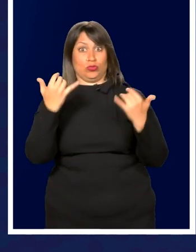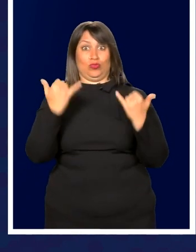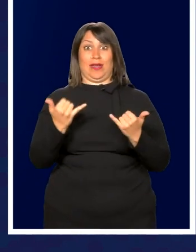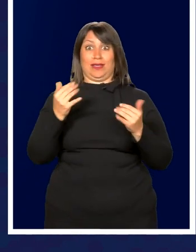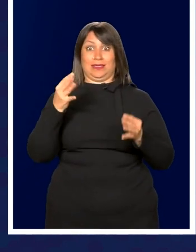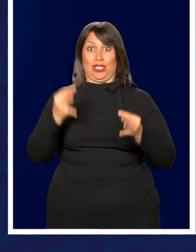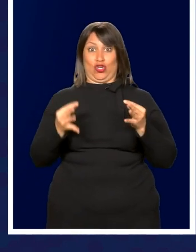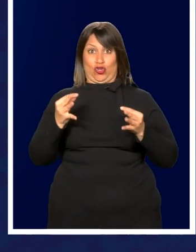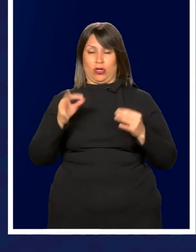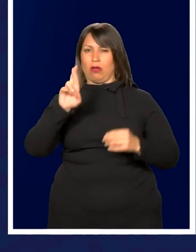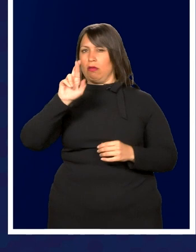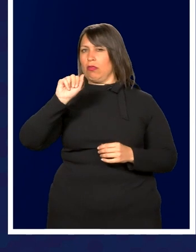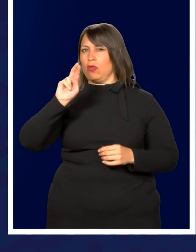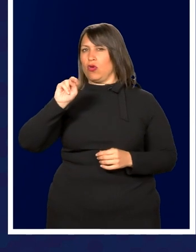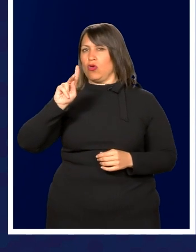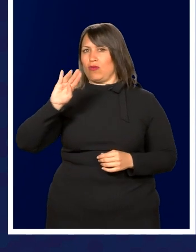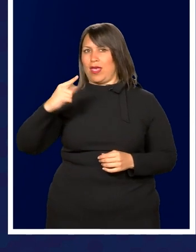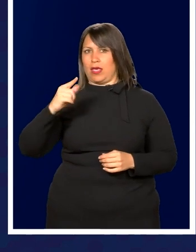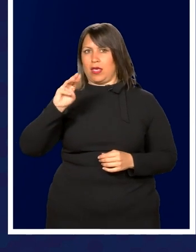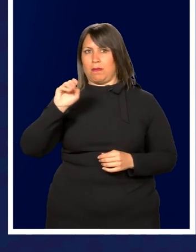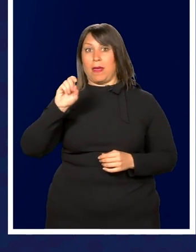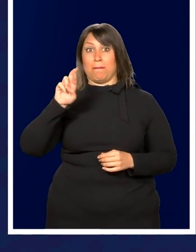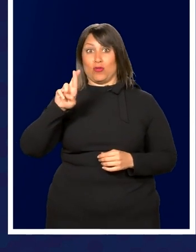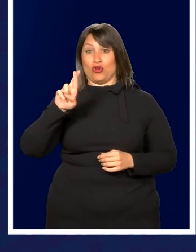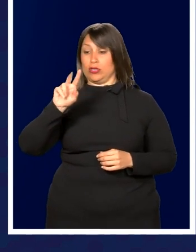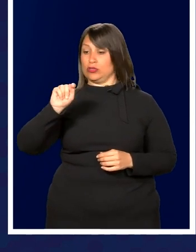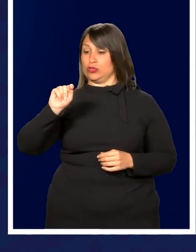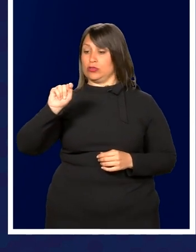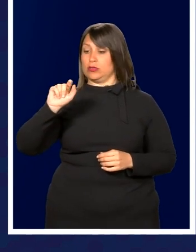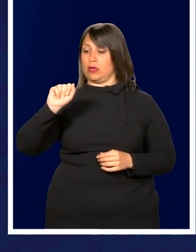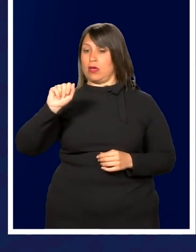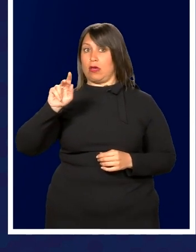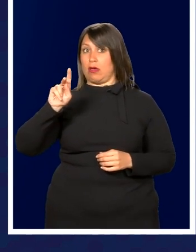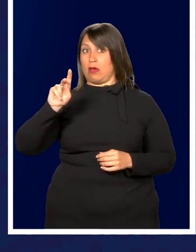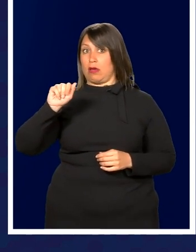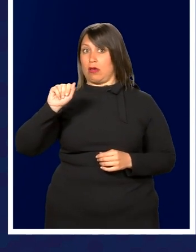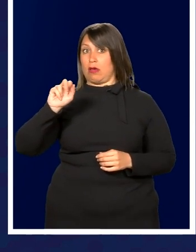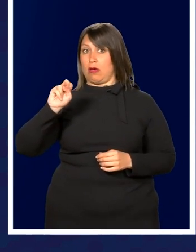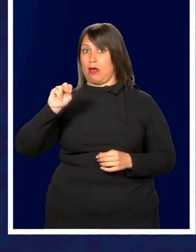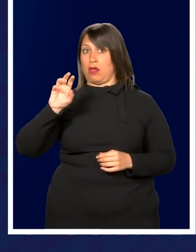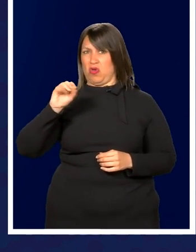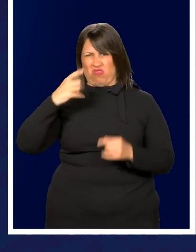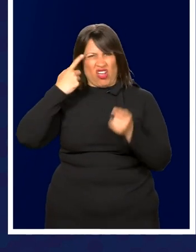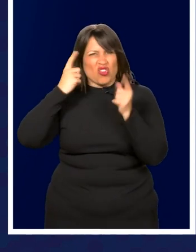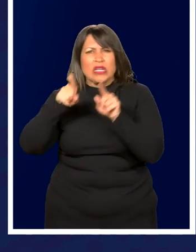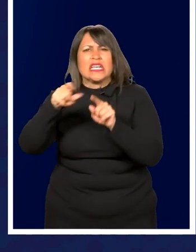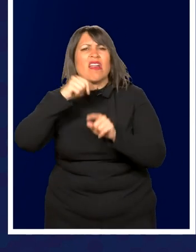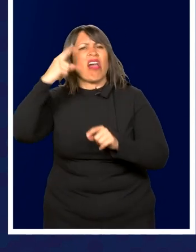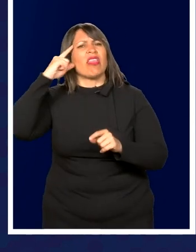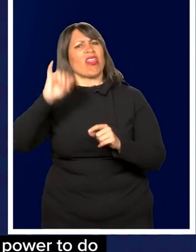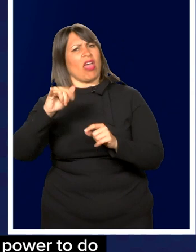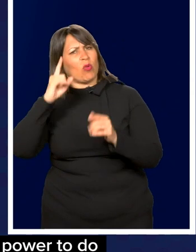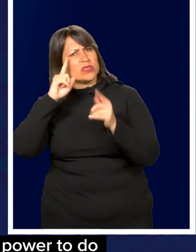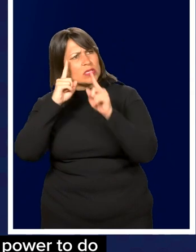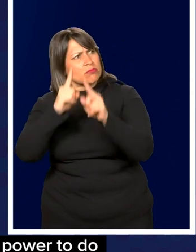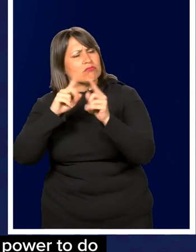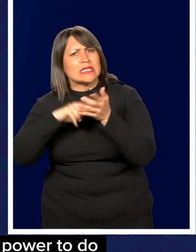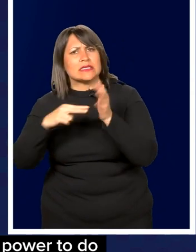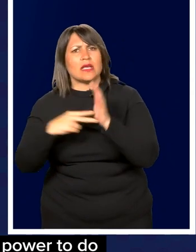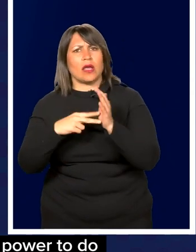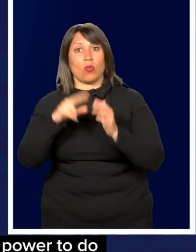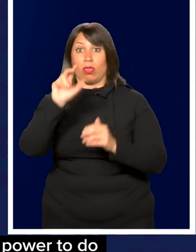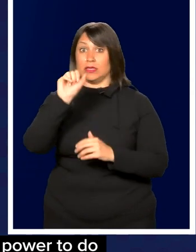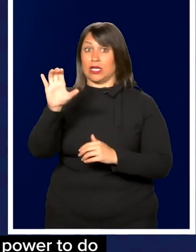today's hearing, the ranking member, Takano, agreed that that, he didn't think that was the intent. Now, the Secretary